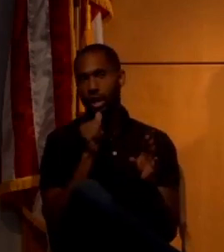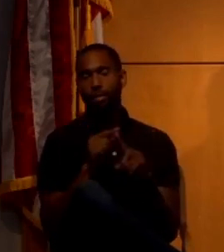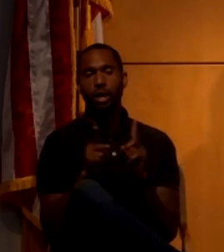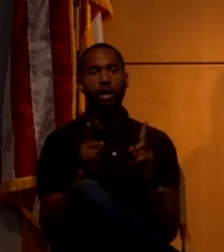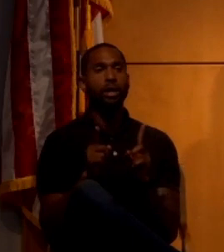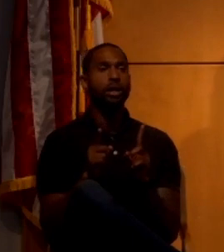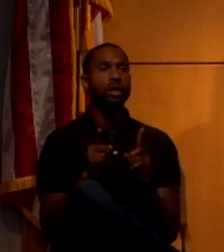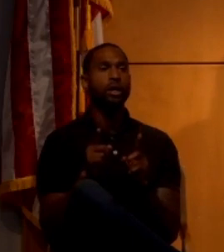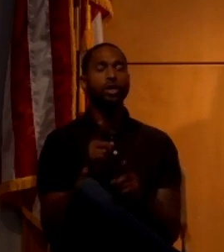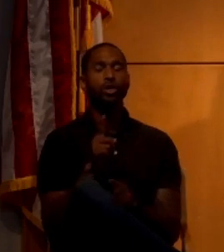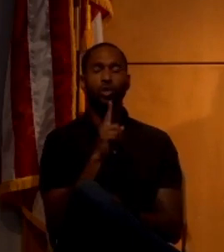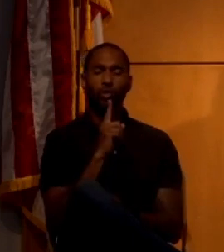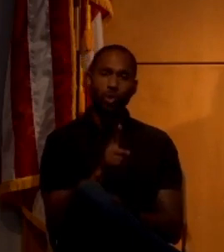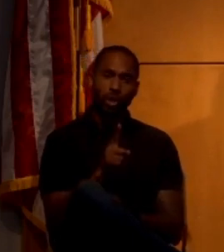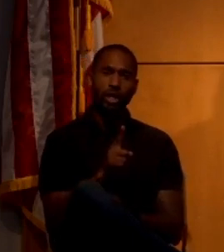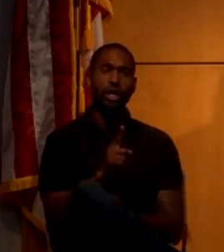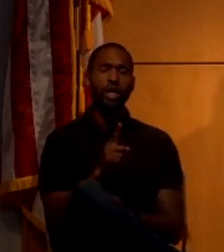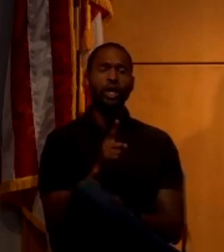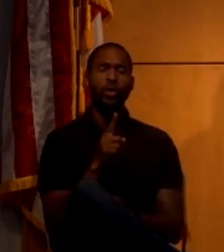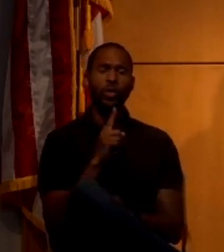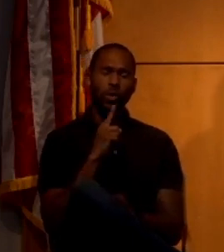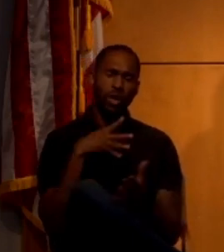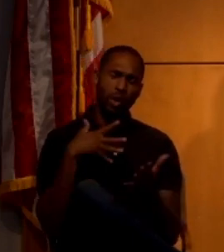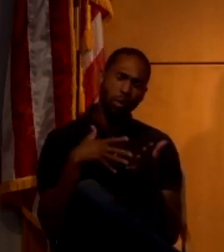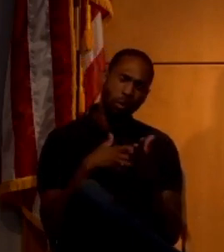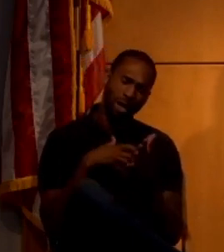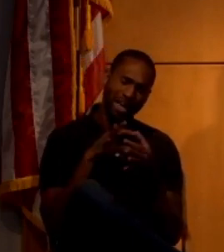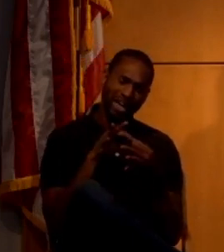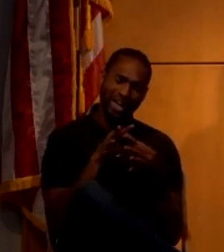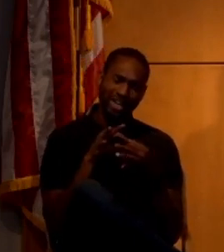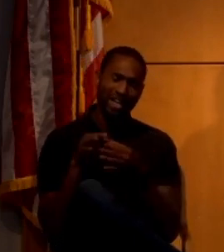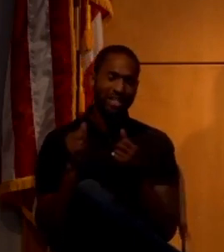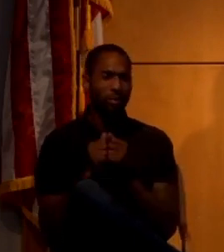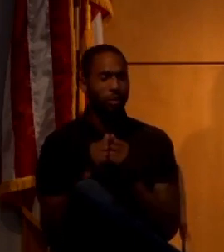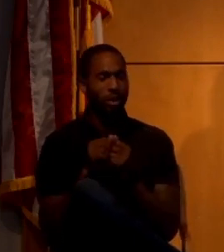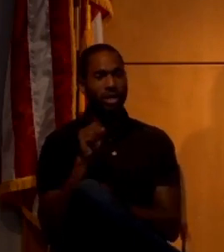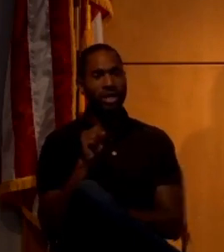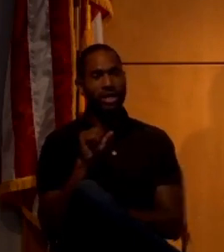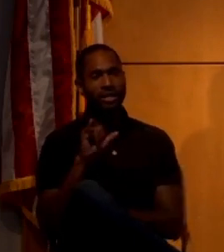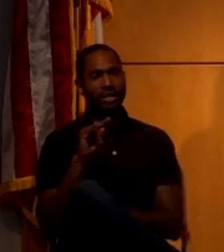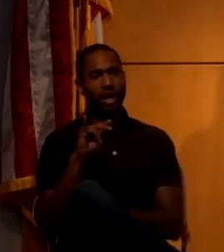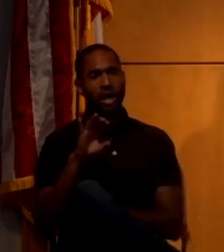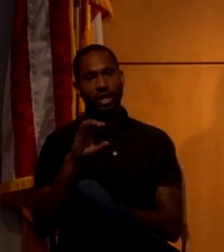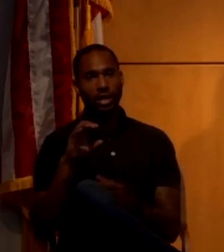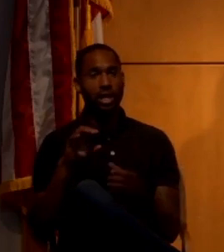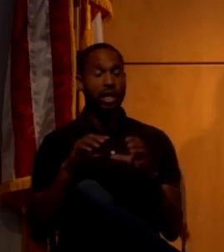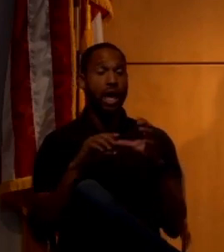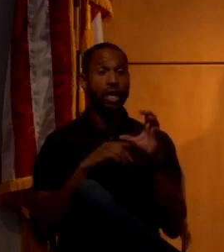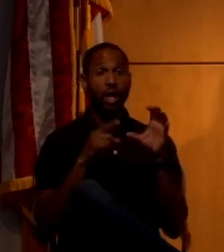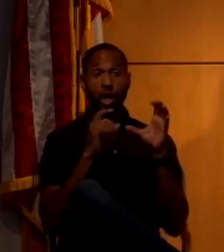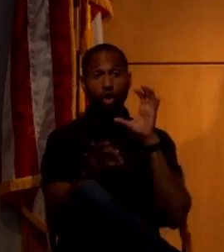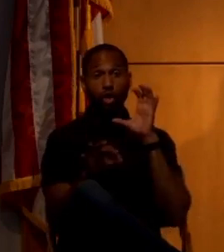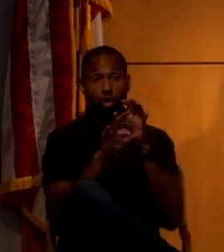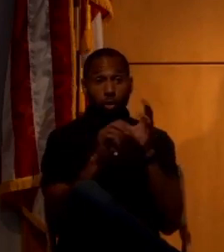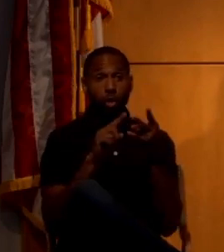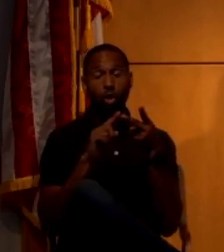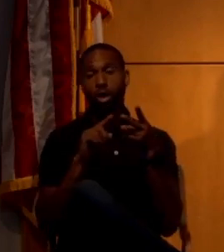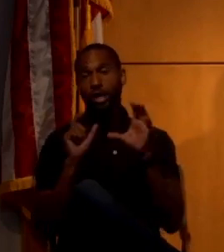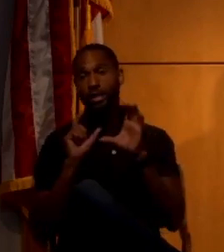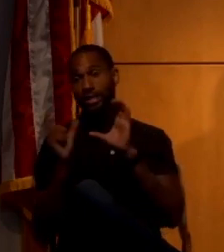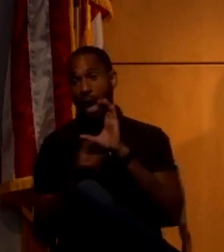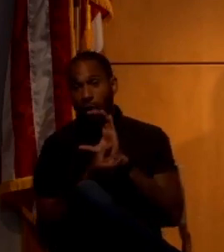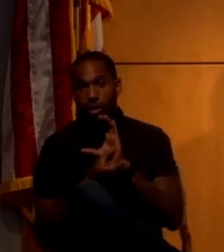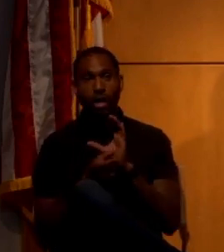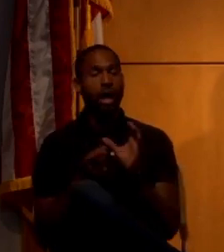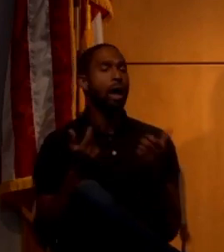there's like, there's this really super weak connection with the synodic periods of like Jupiter and Saturn and everything. And I still have to